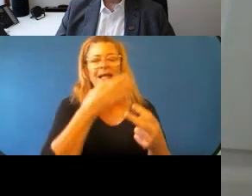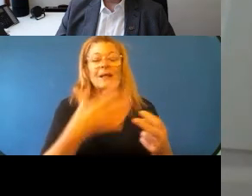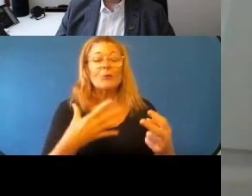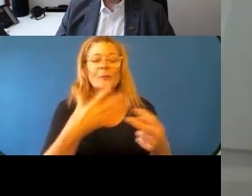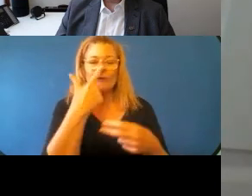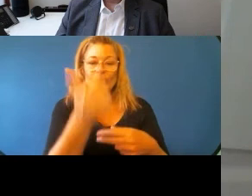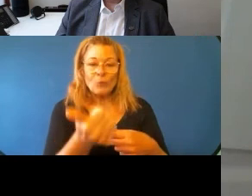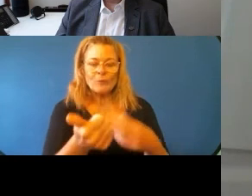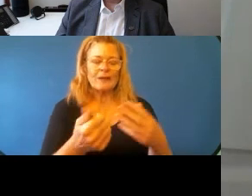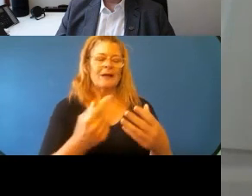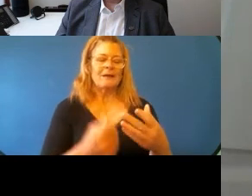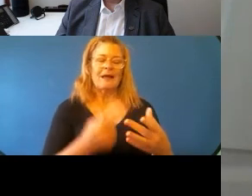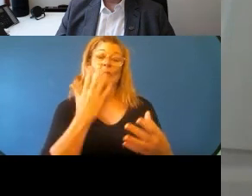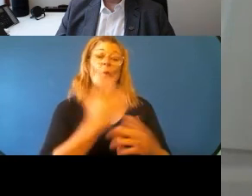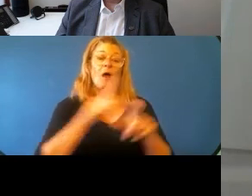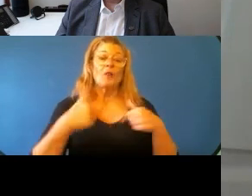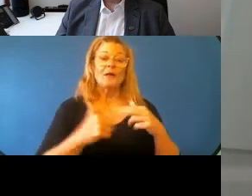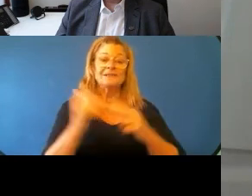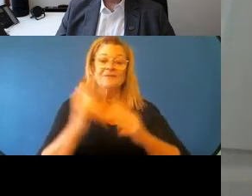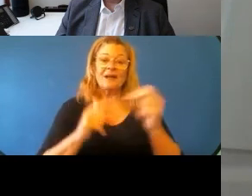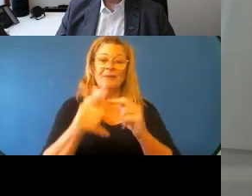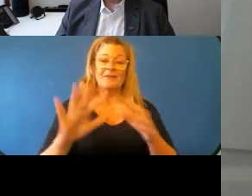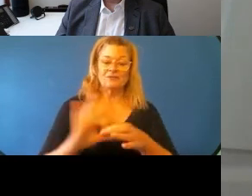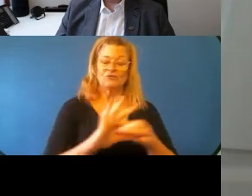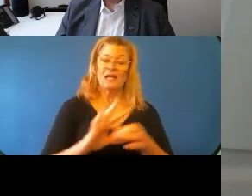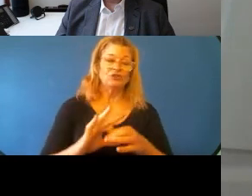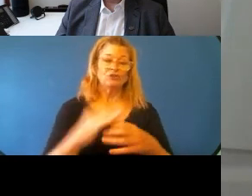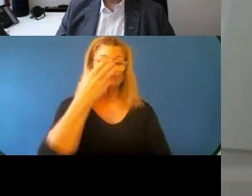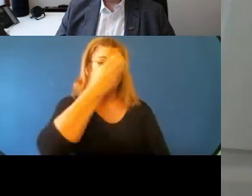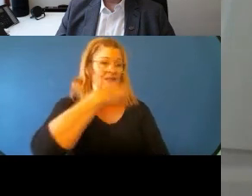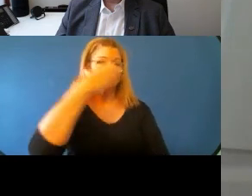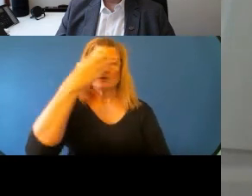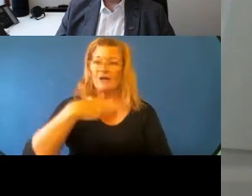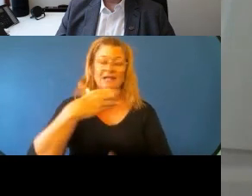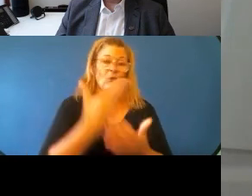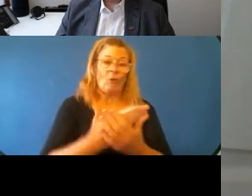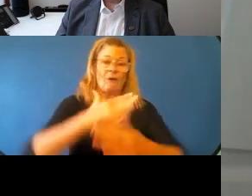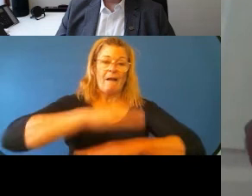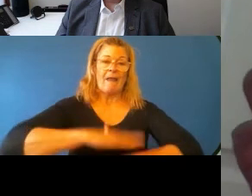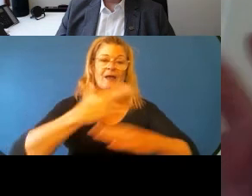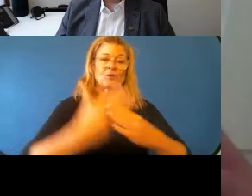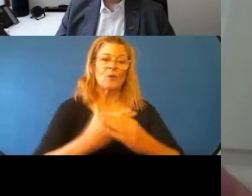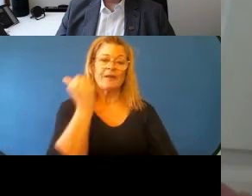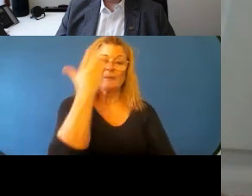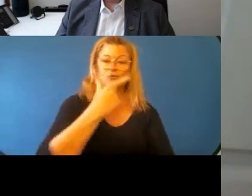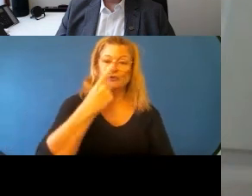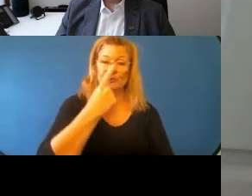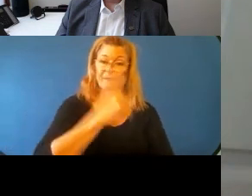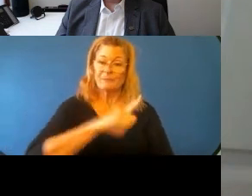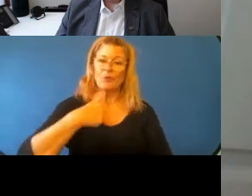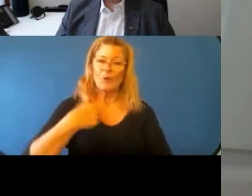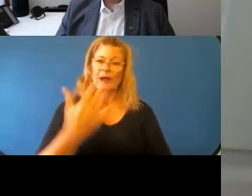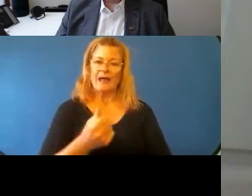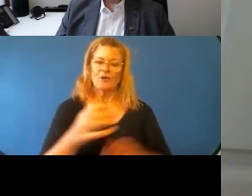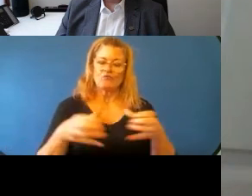time that we were developing these relationships at a ground level in the field with traditional owners, we had a self-determination group